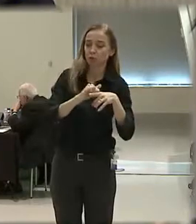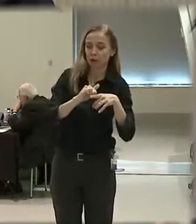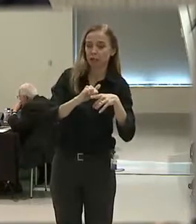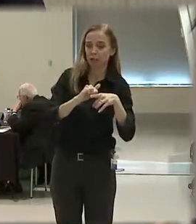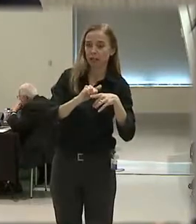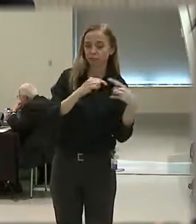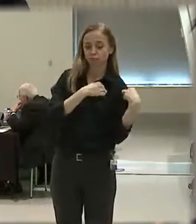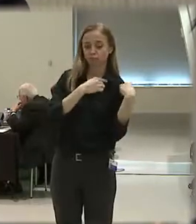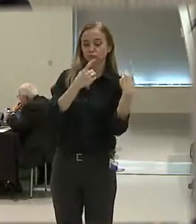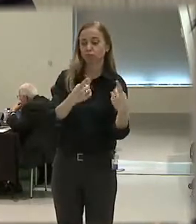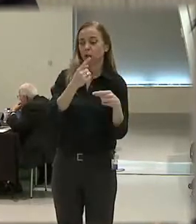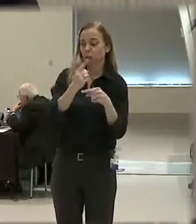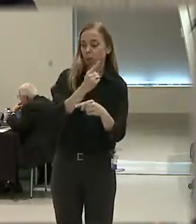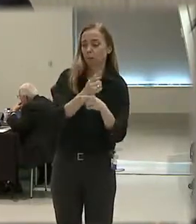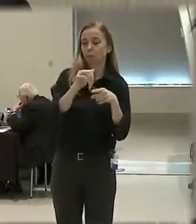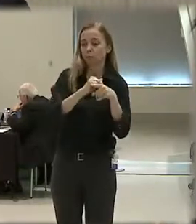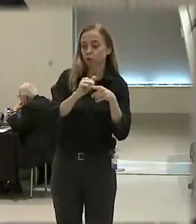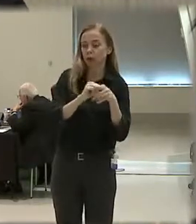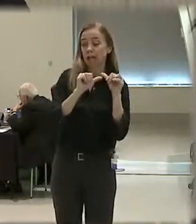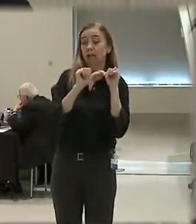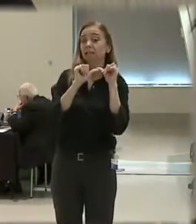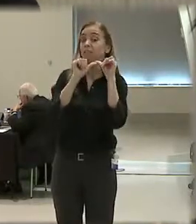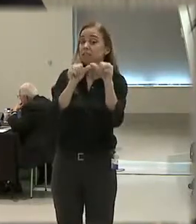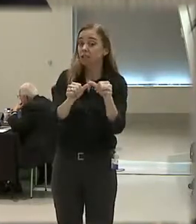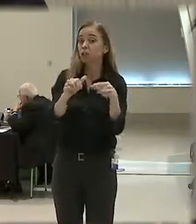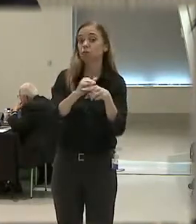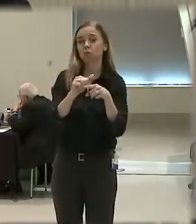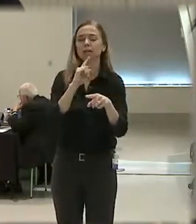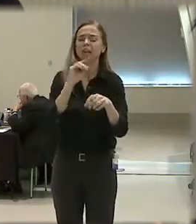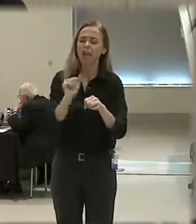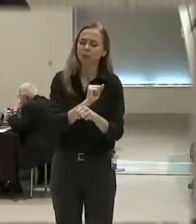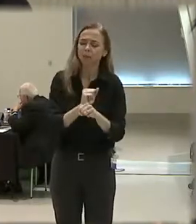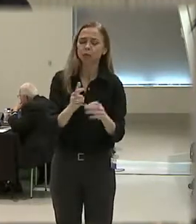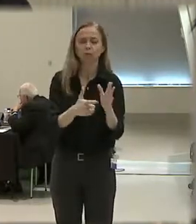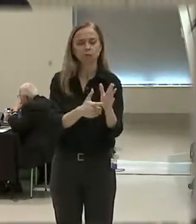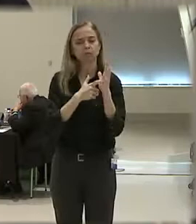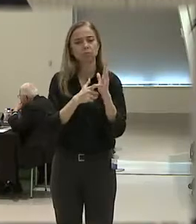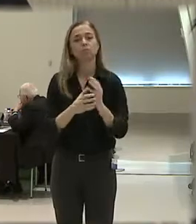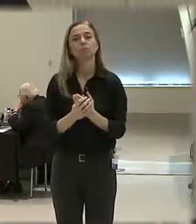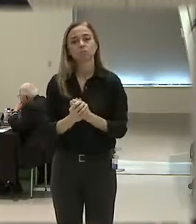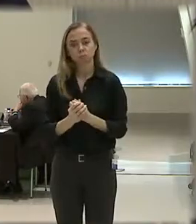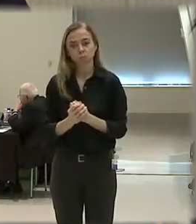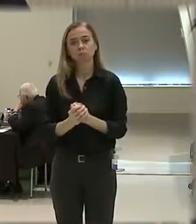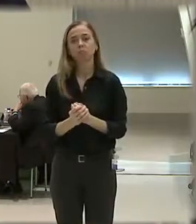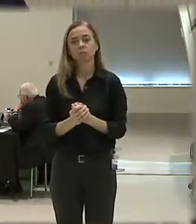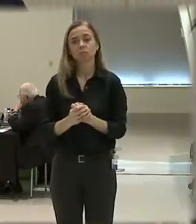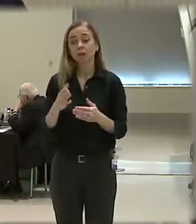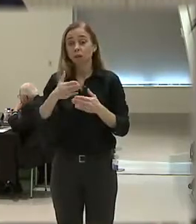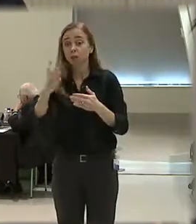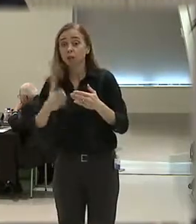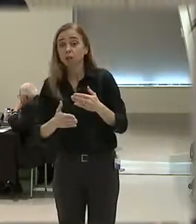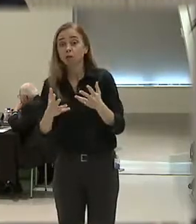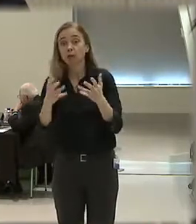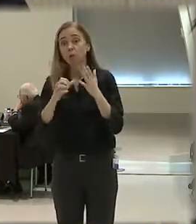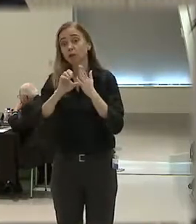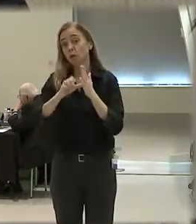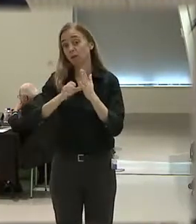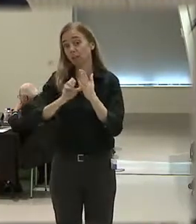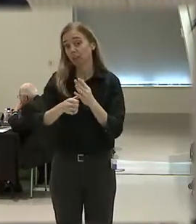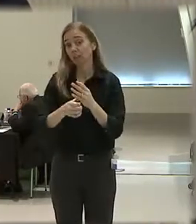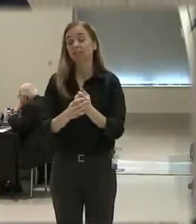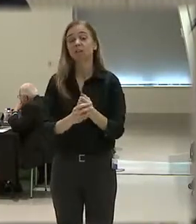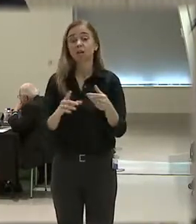which makes proper training and continued training absolutely vital. As I conclude, I just want to emphasize two points.